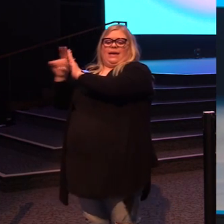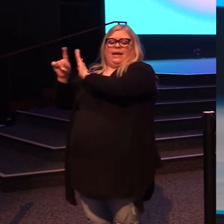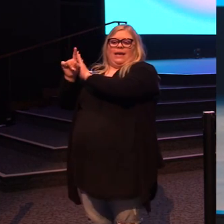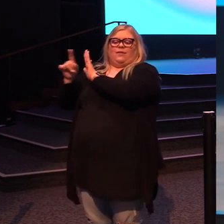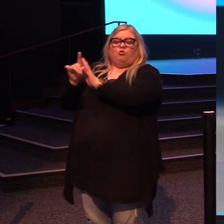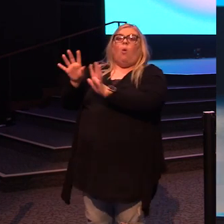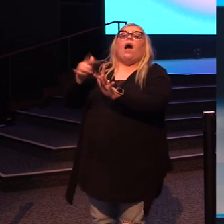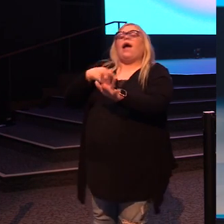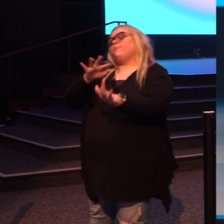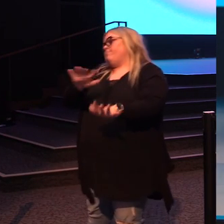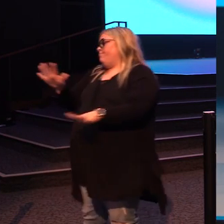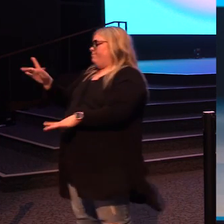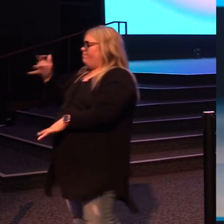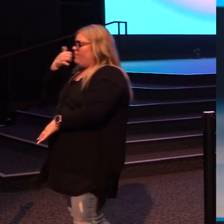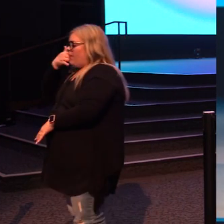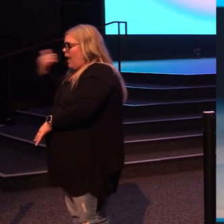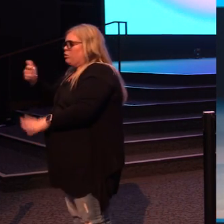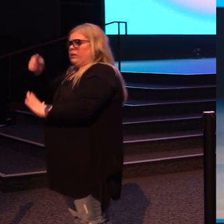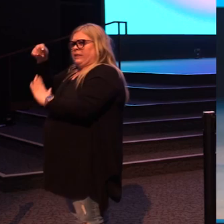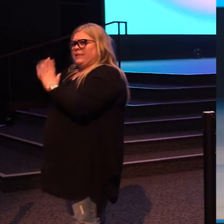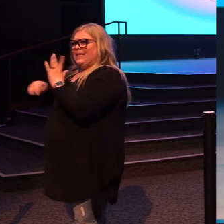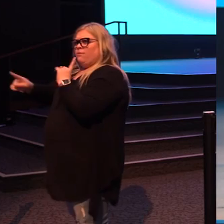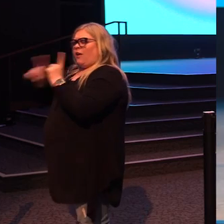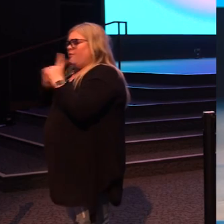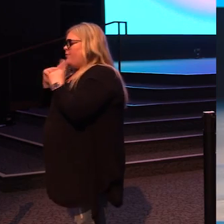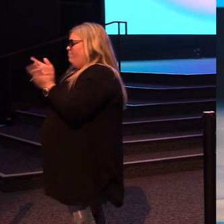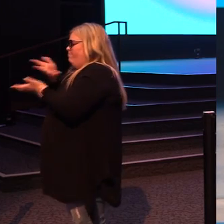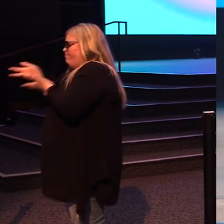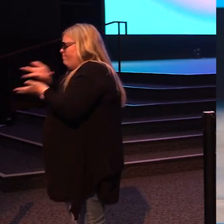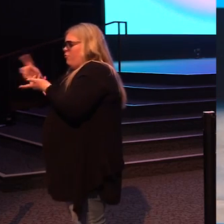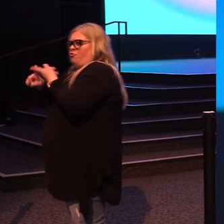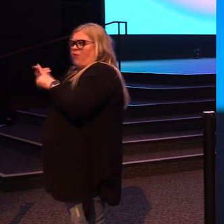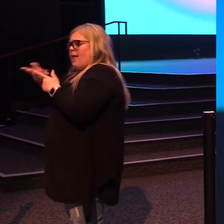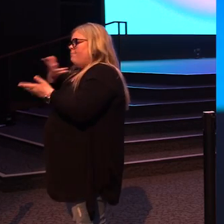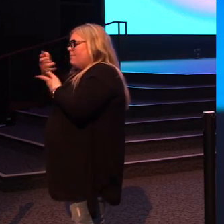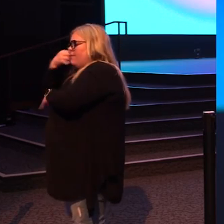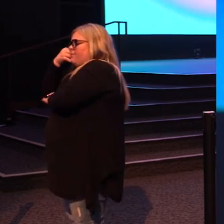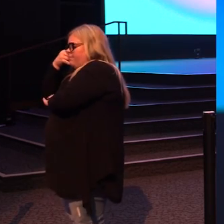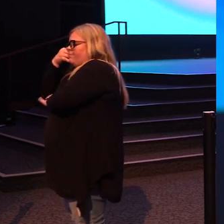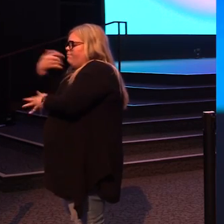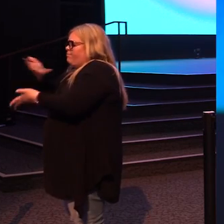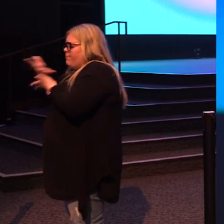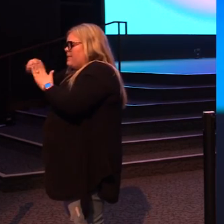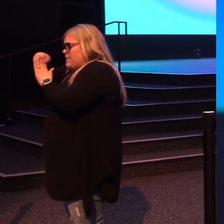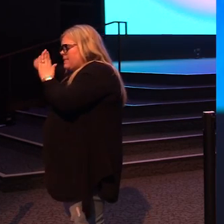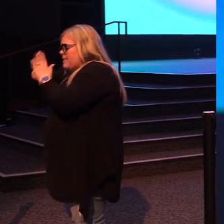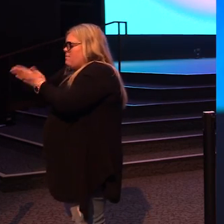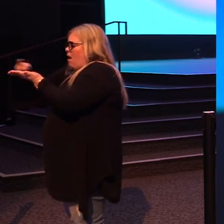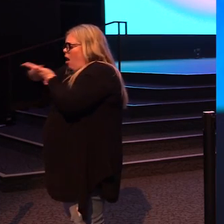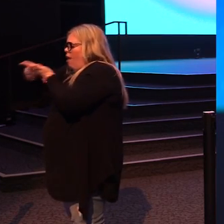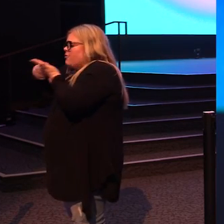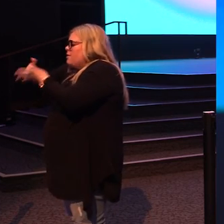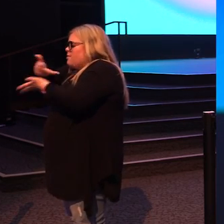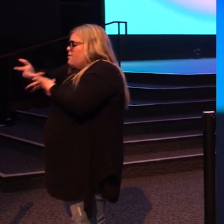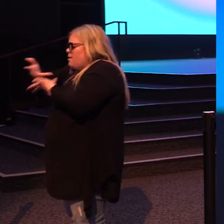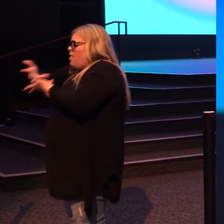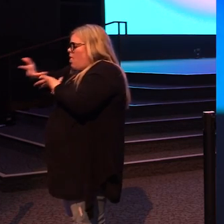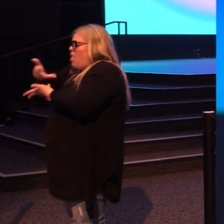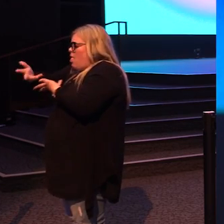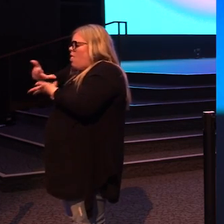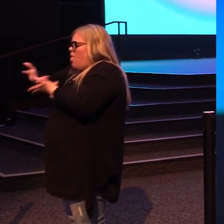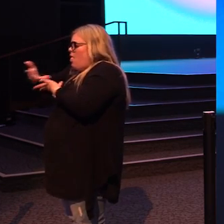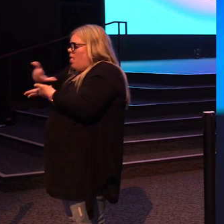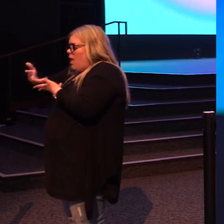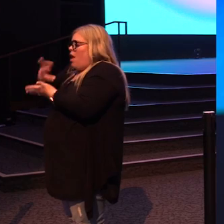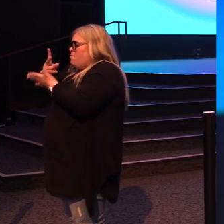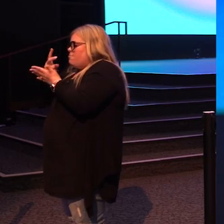So I answer my phone, and it's kind of a deep conversation I'm having with a friend. And we're getting really into a deep conversation. And we're talking, and